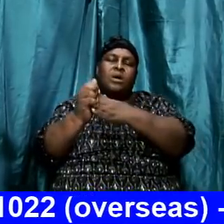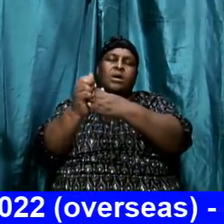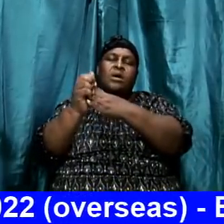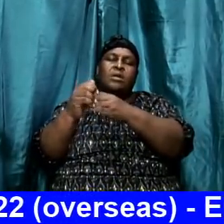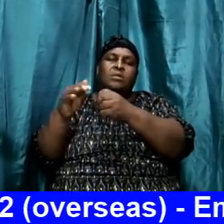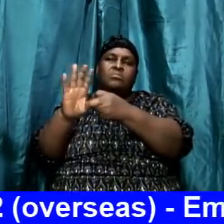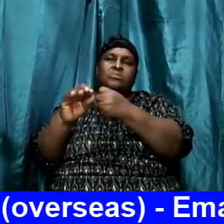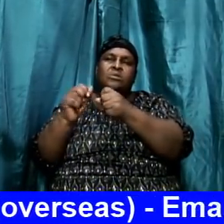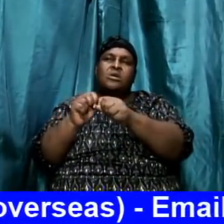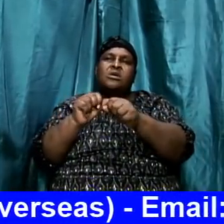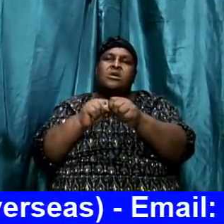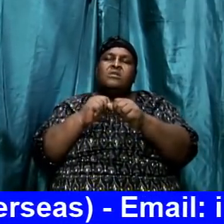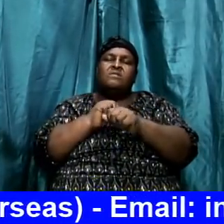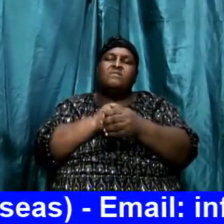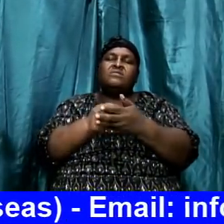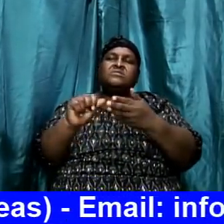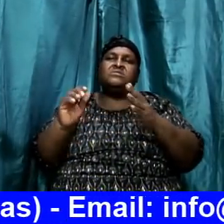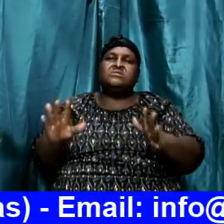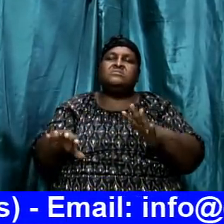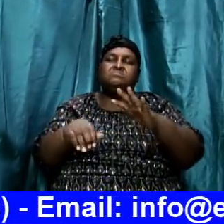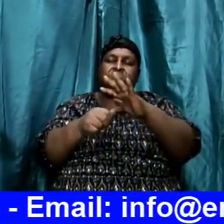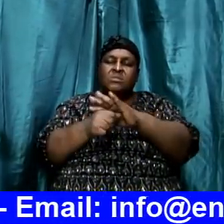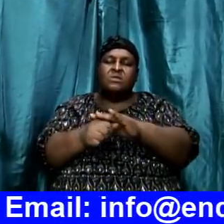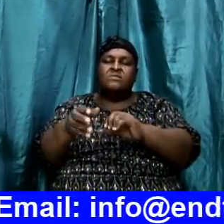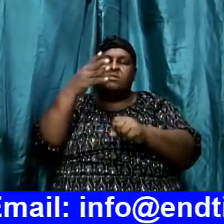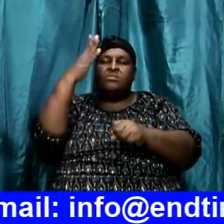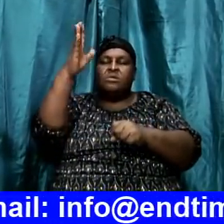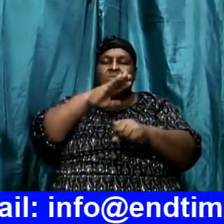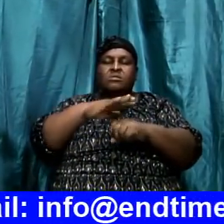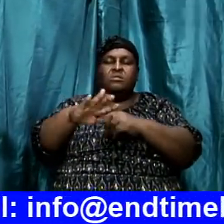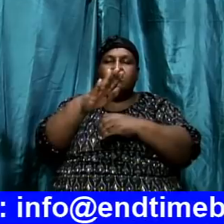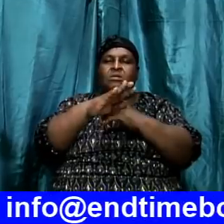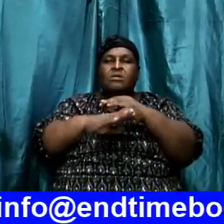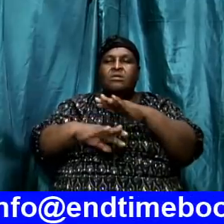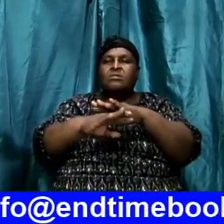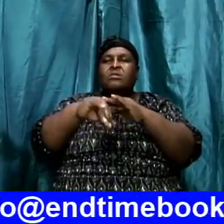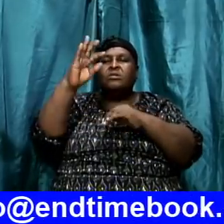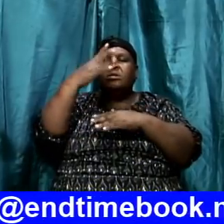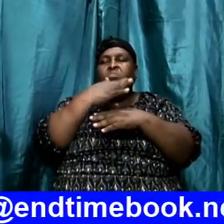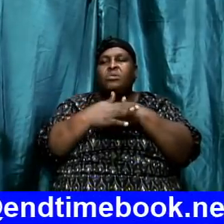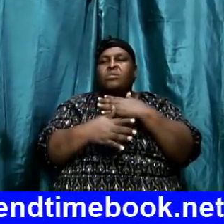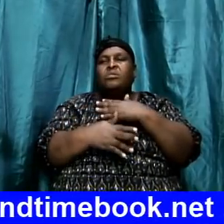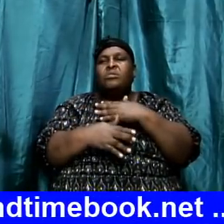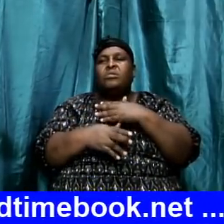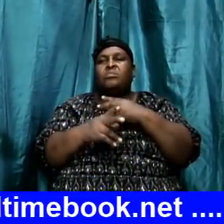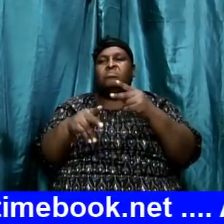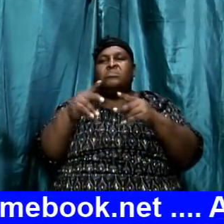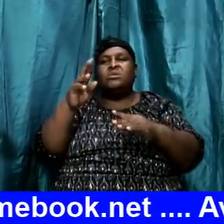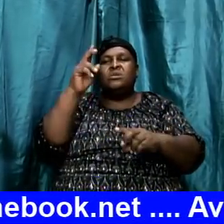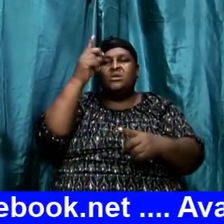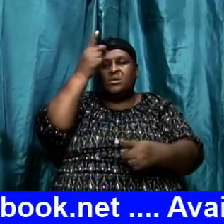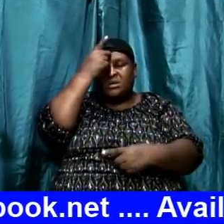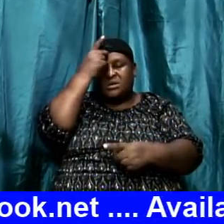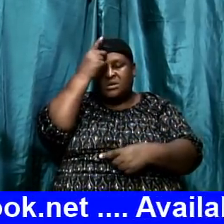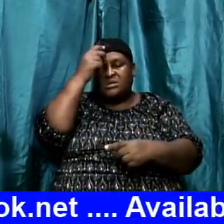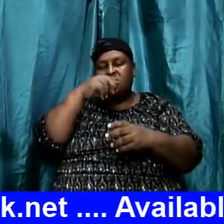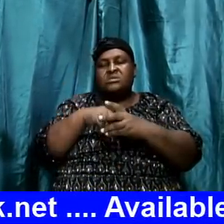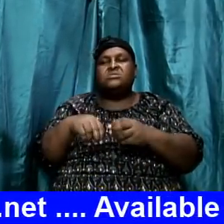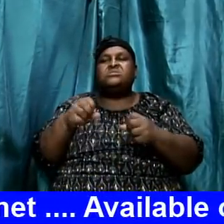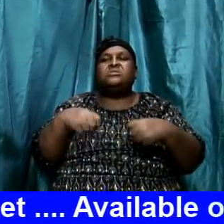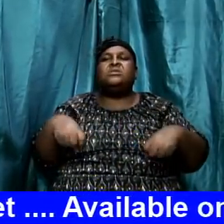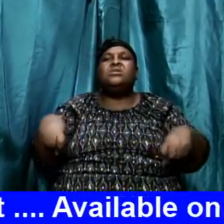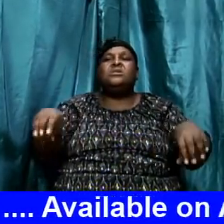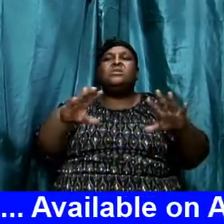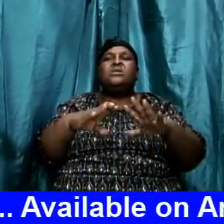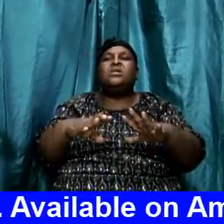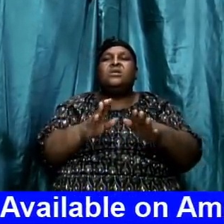every saint. Cover them under your blood even in this season persons God protect them God even from this disease that is under in the land right now God